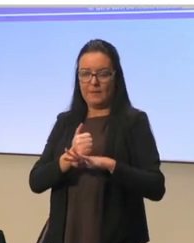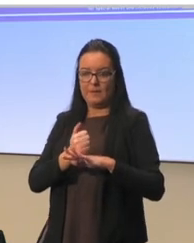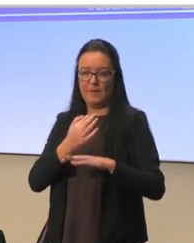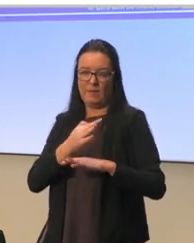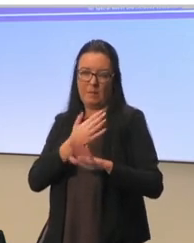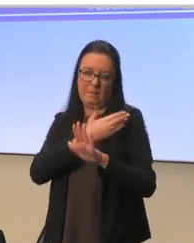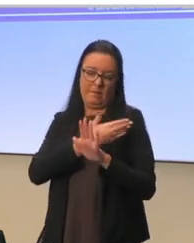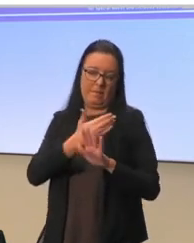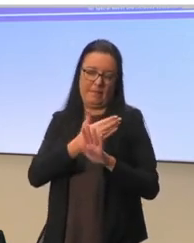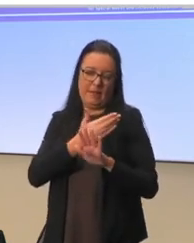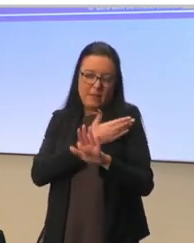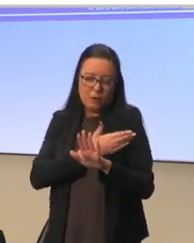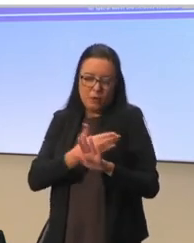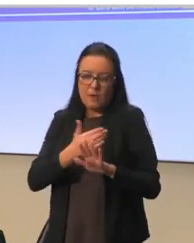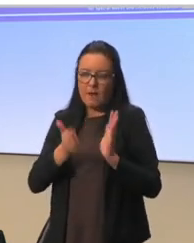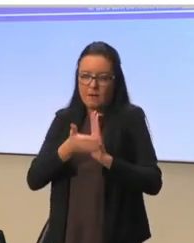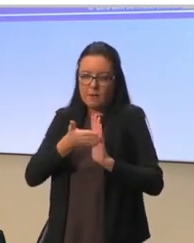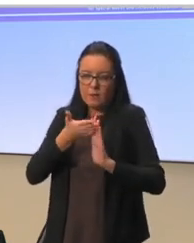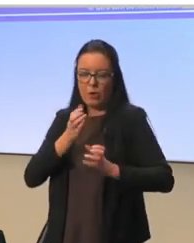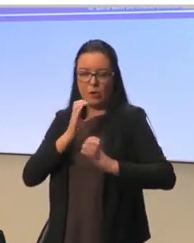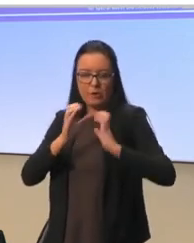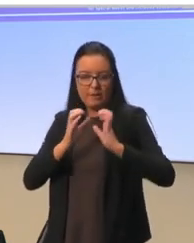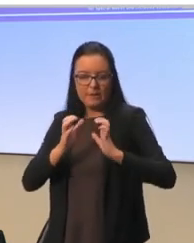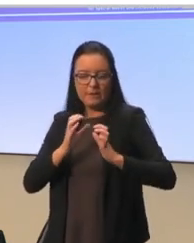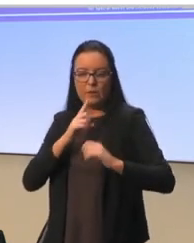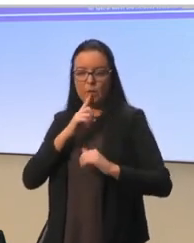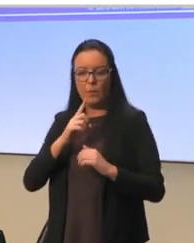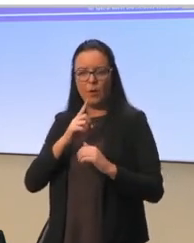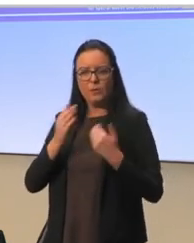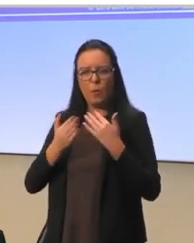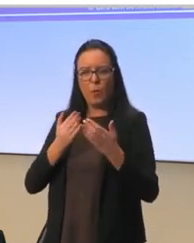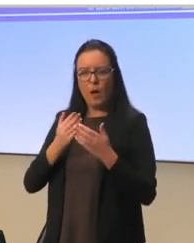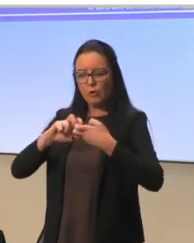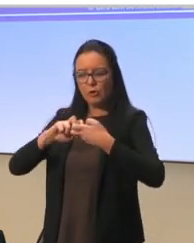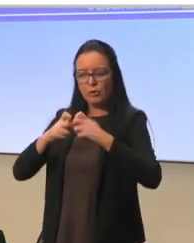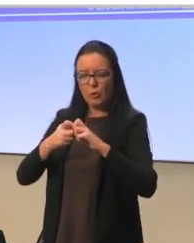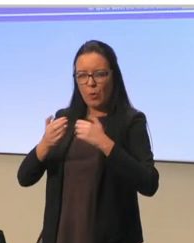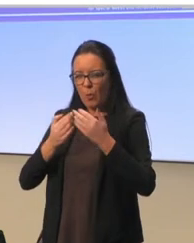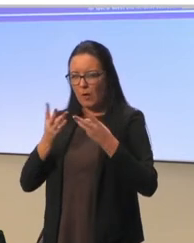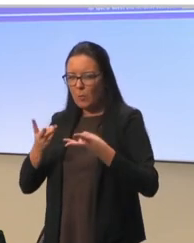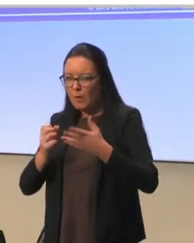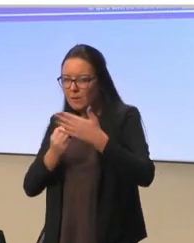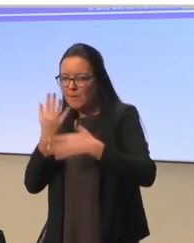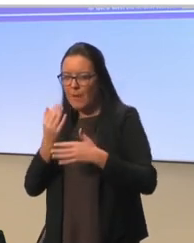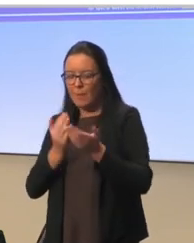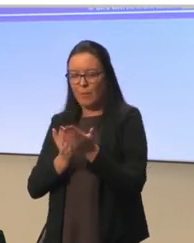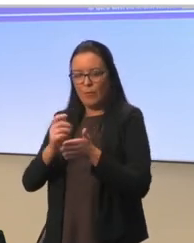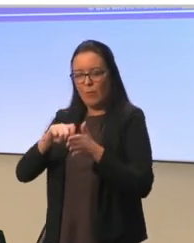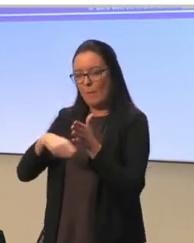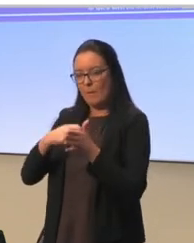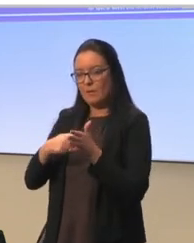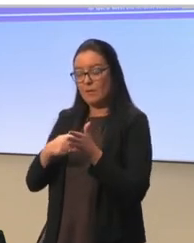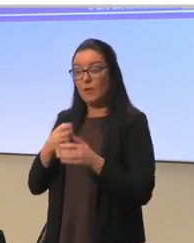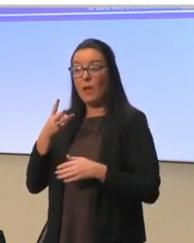they actually, we asked them to suggest us materials or tools they would like us to develop in our project. So, I'm going